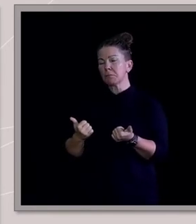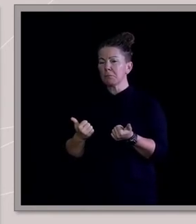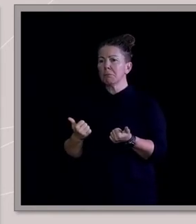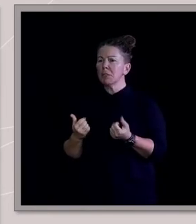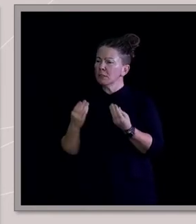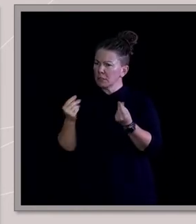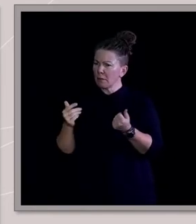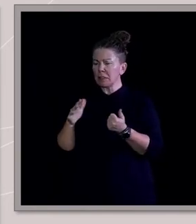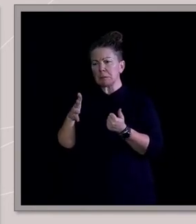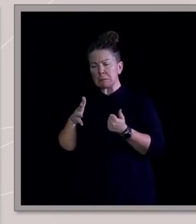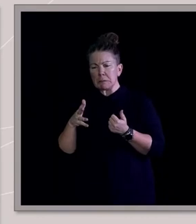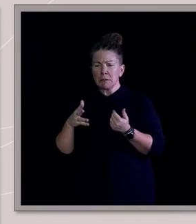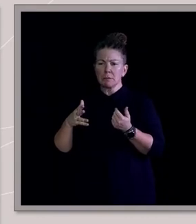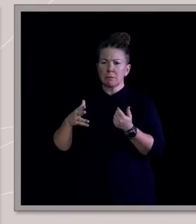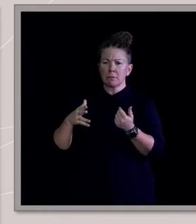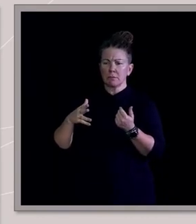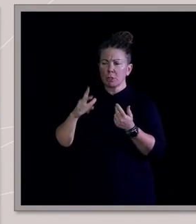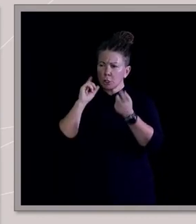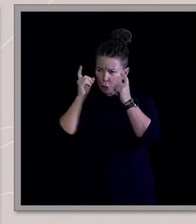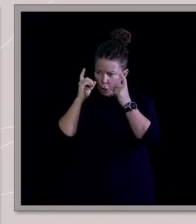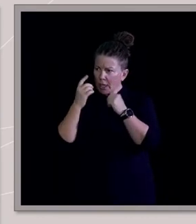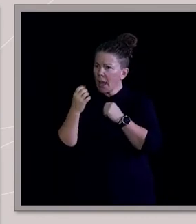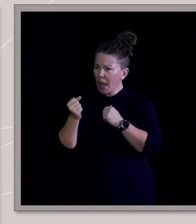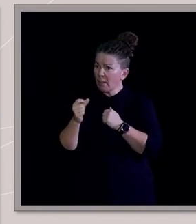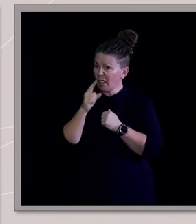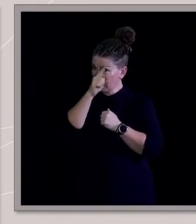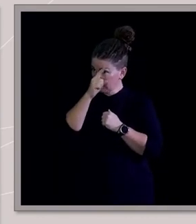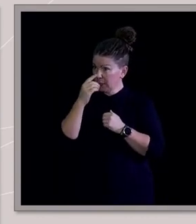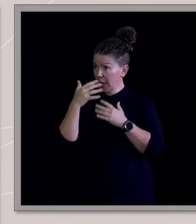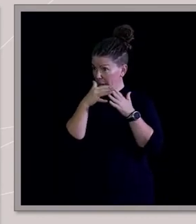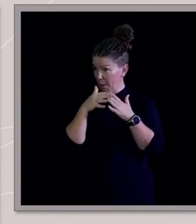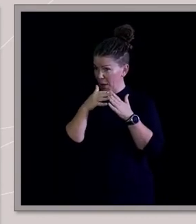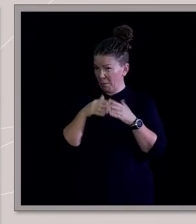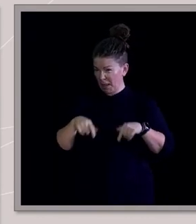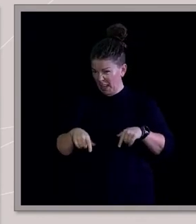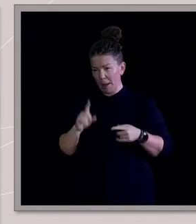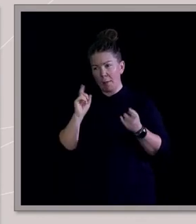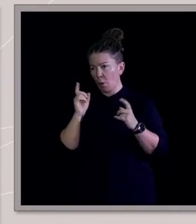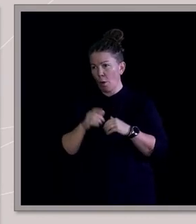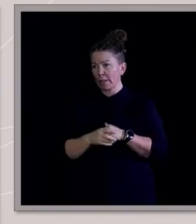socially conservative things. I think it's more of a concern in America, but I'm not so worried about it here.